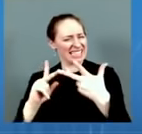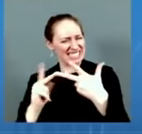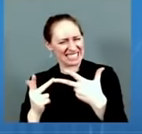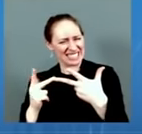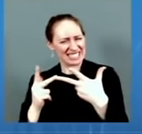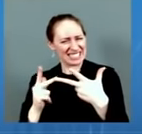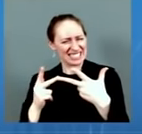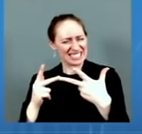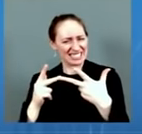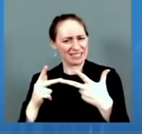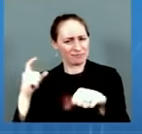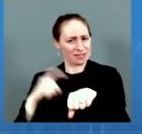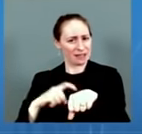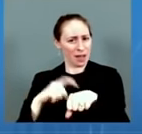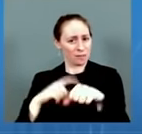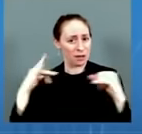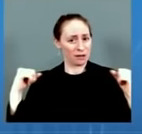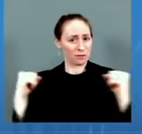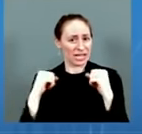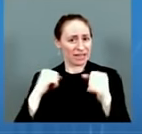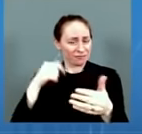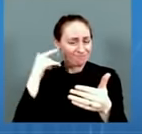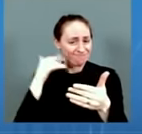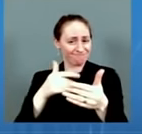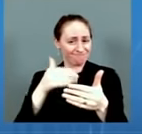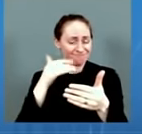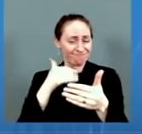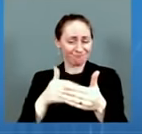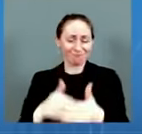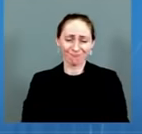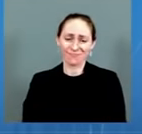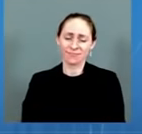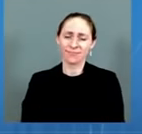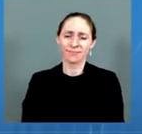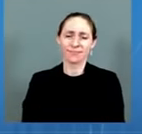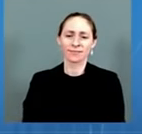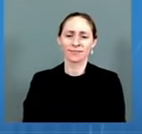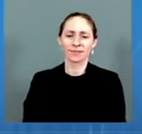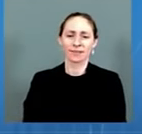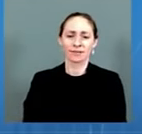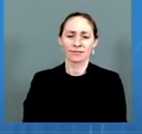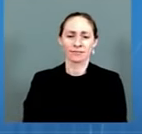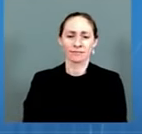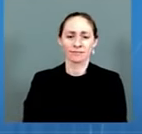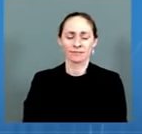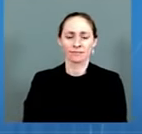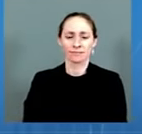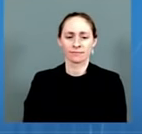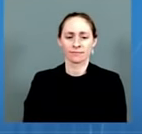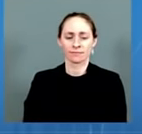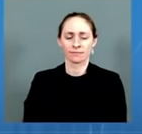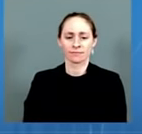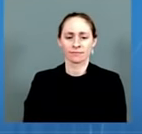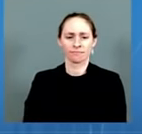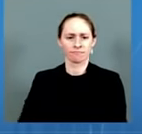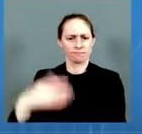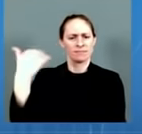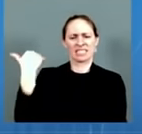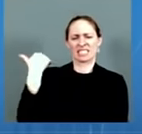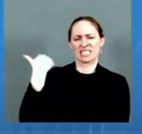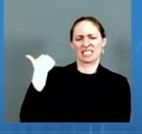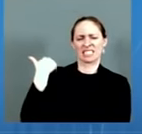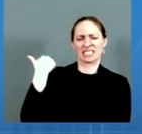Since the president announced his winter plan on December 2nd, we've been hard at work executing using